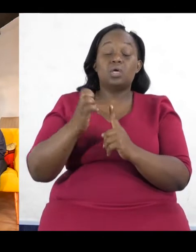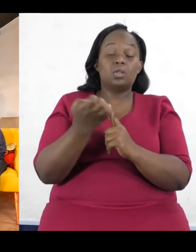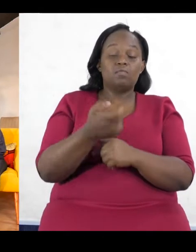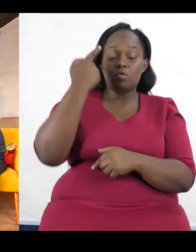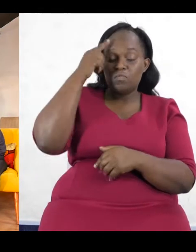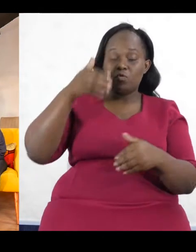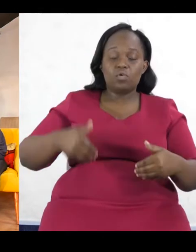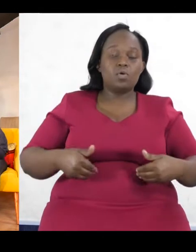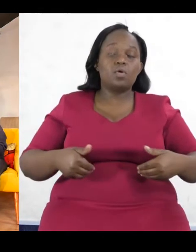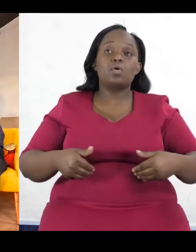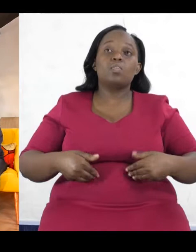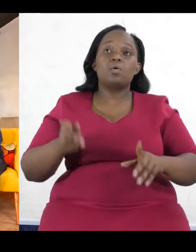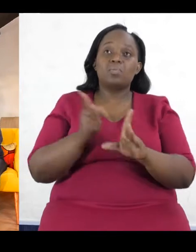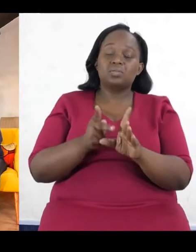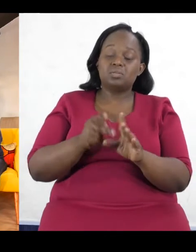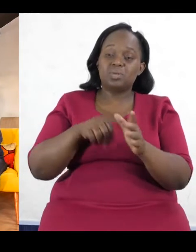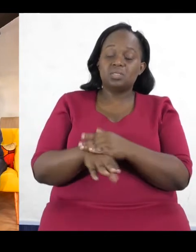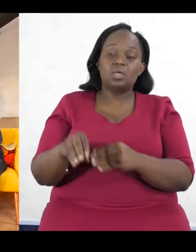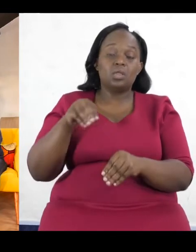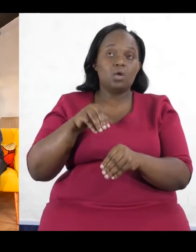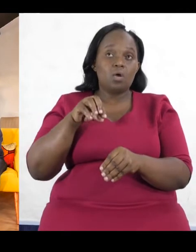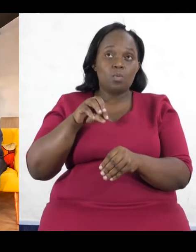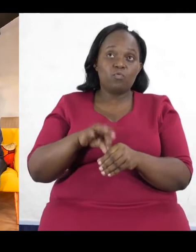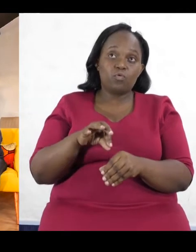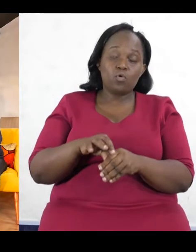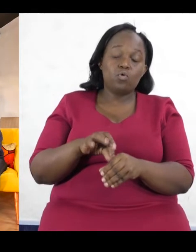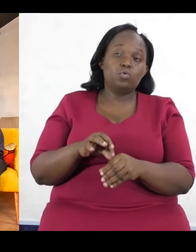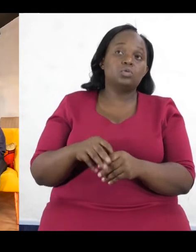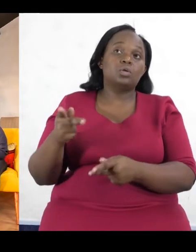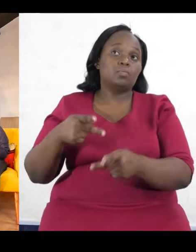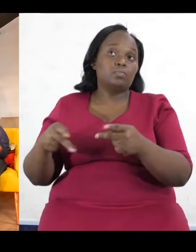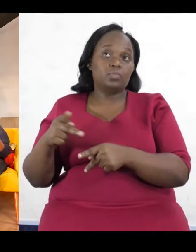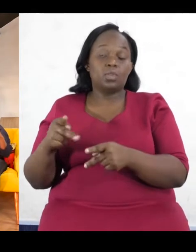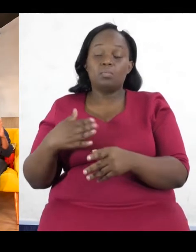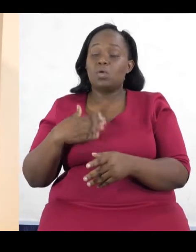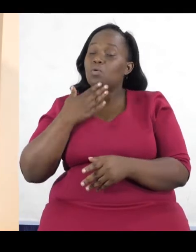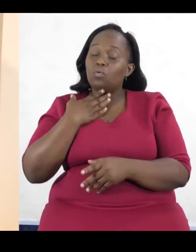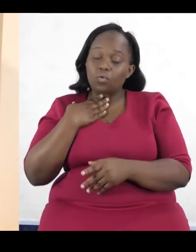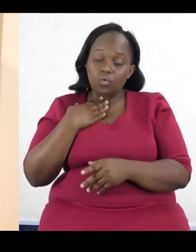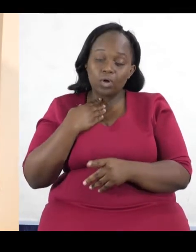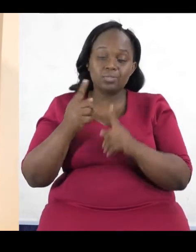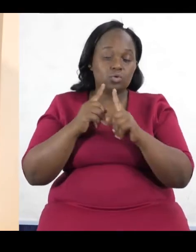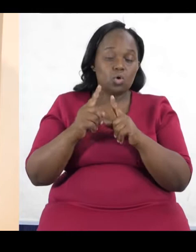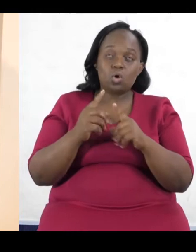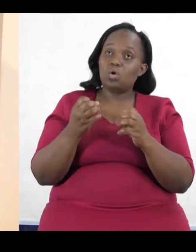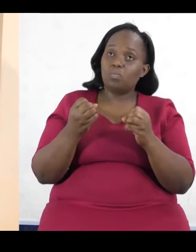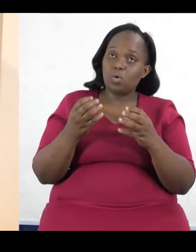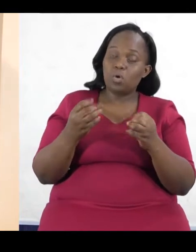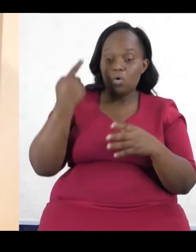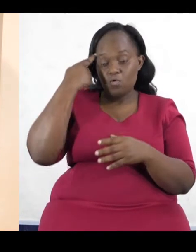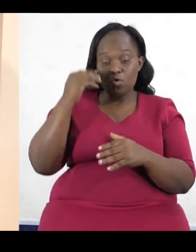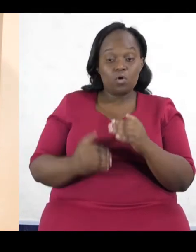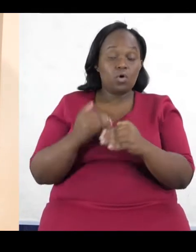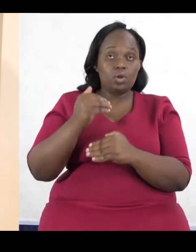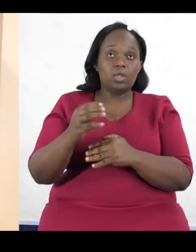process. And I don't want to preempt the questions for the next conversation, but I just feel like having a peaceful